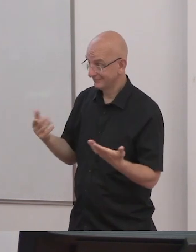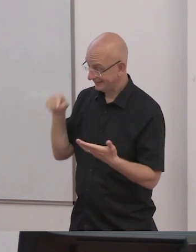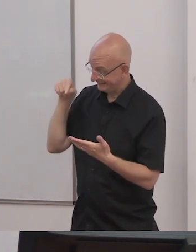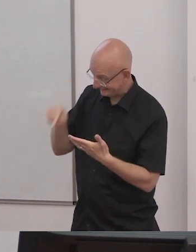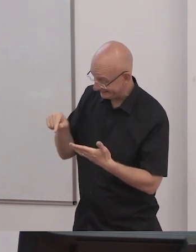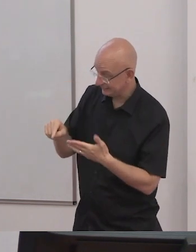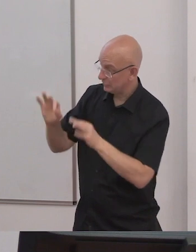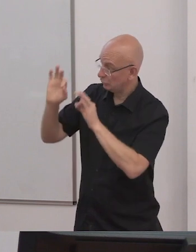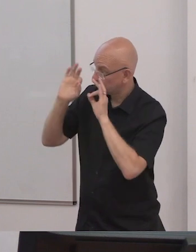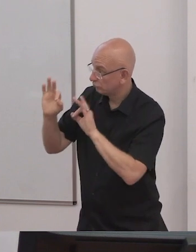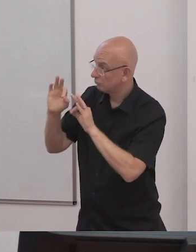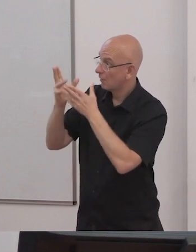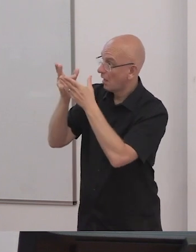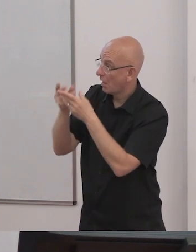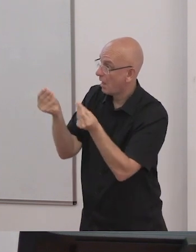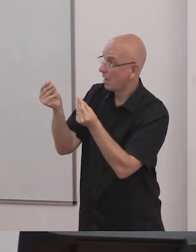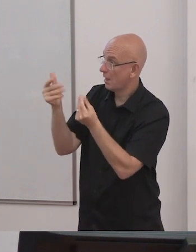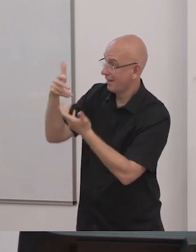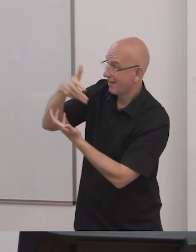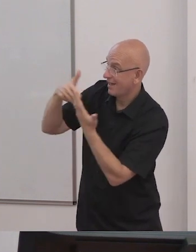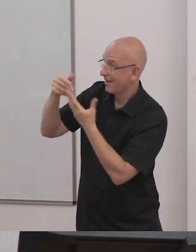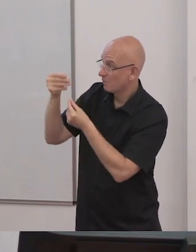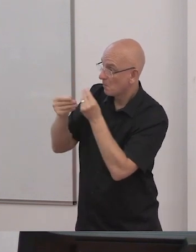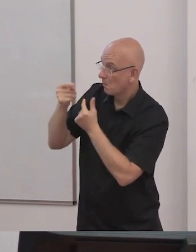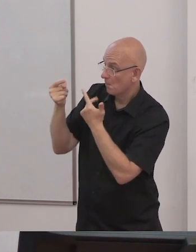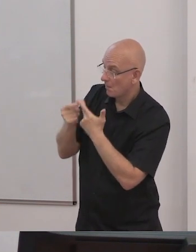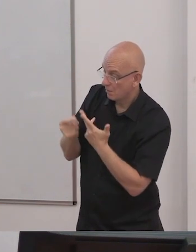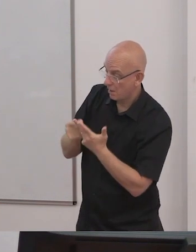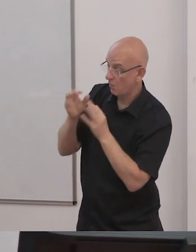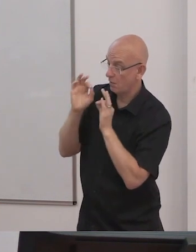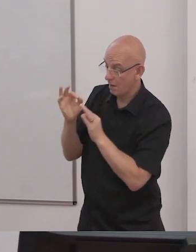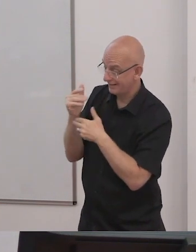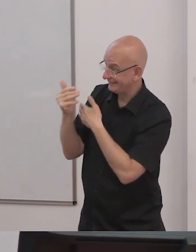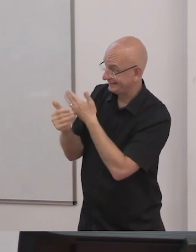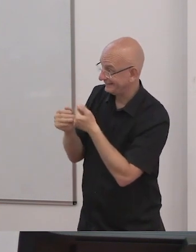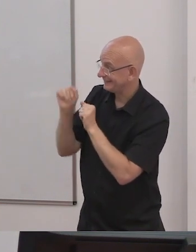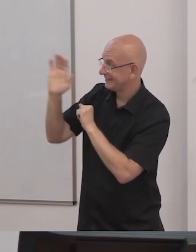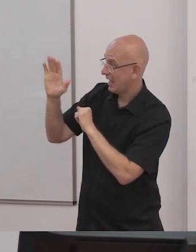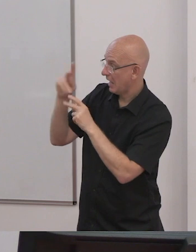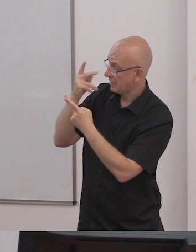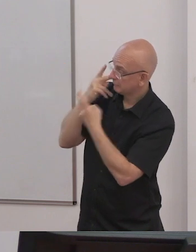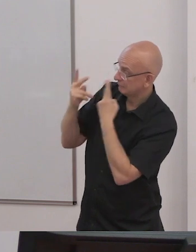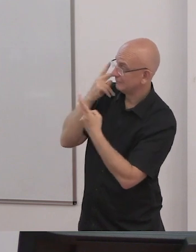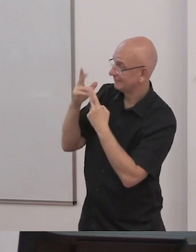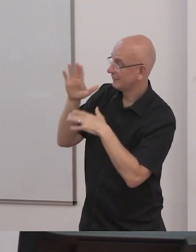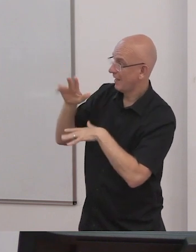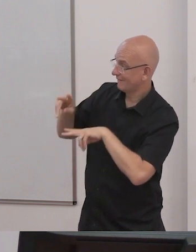system, we cannot break through to get inclusive education.